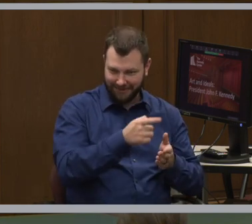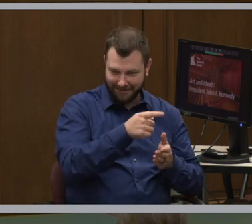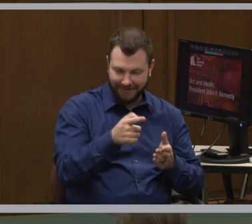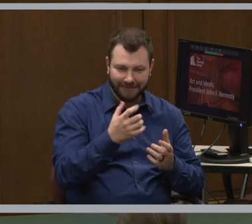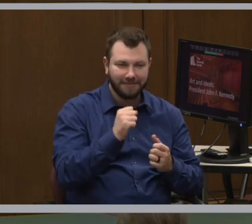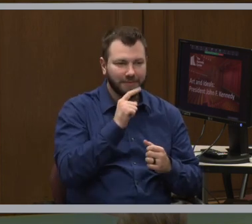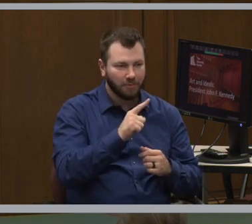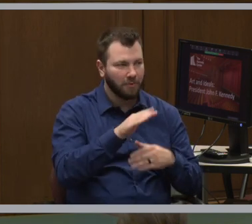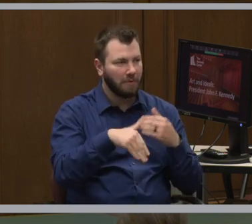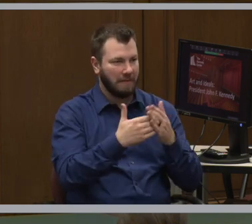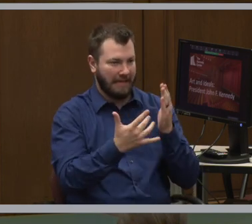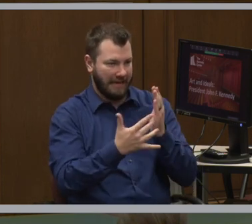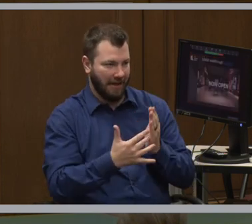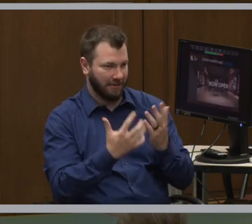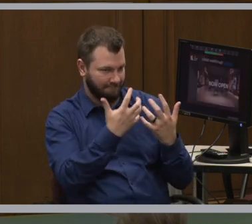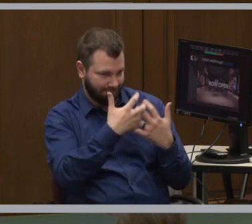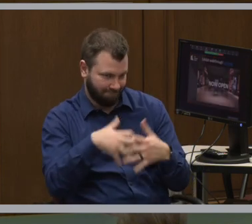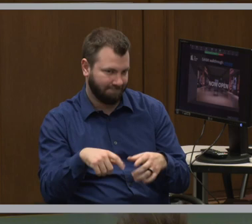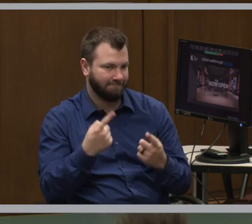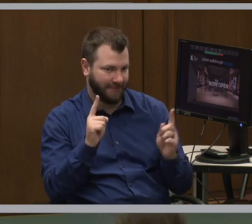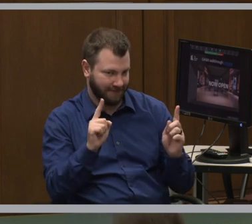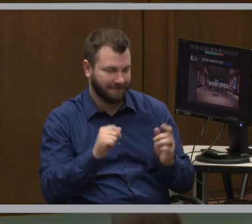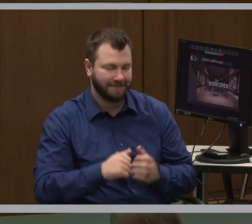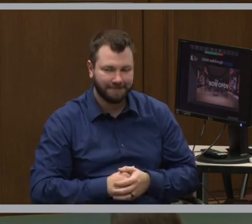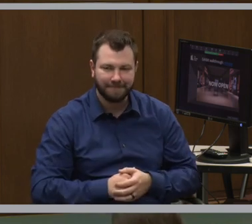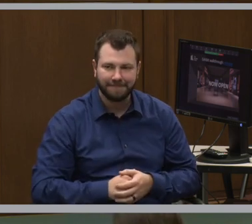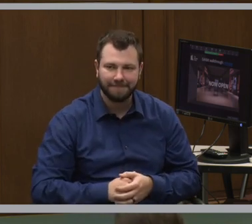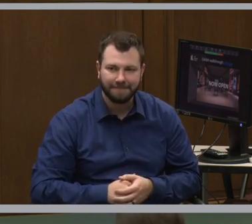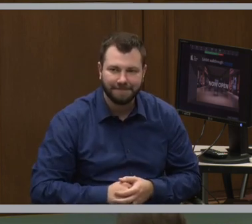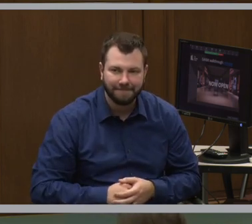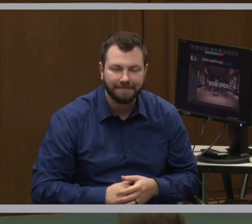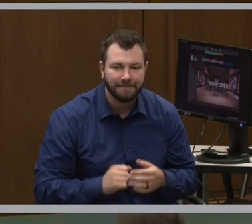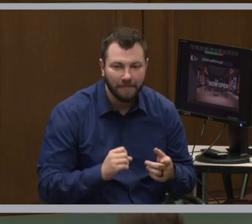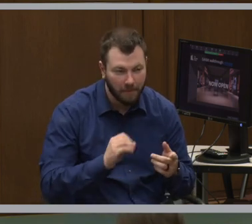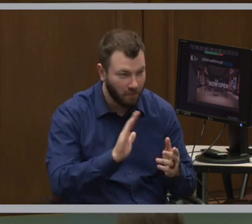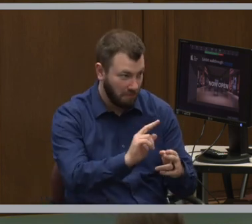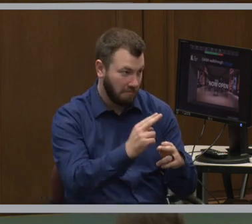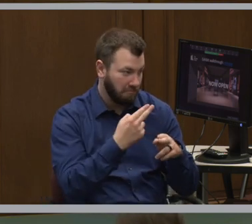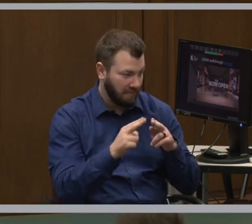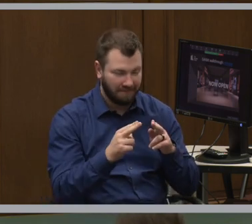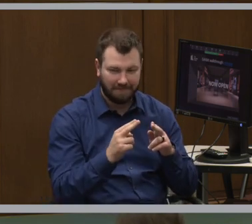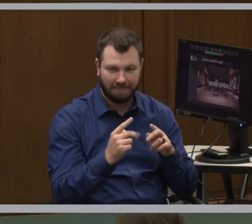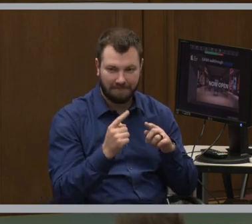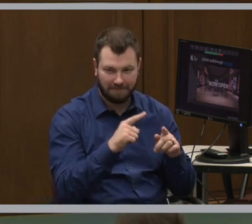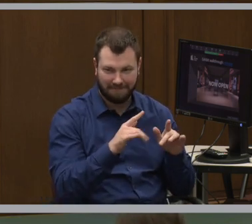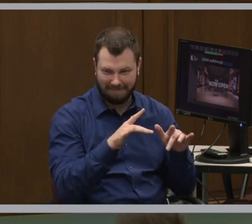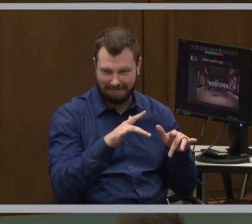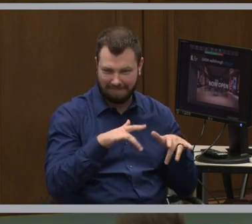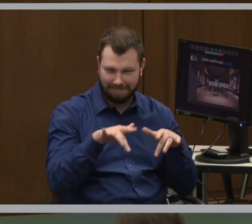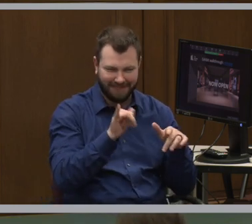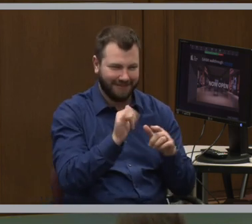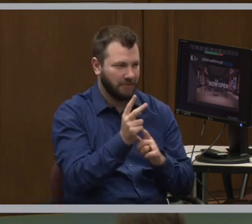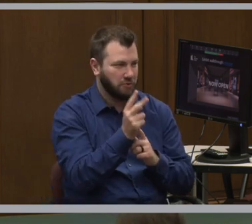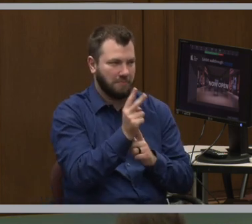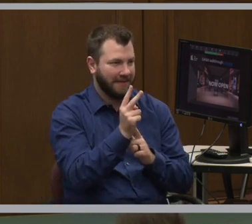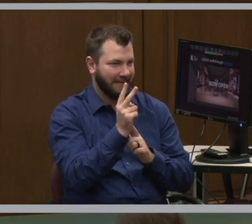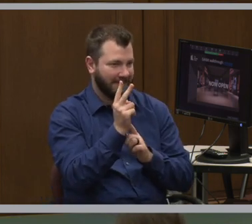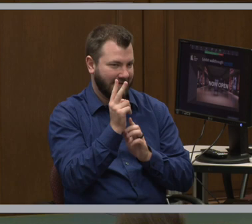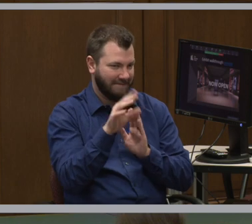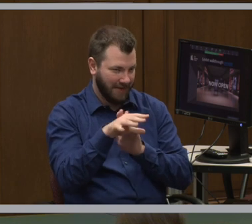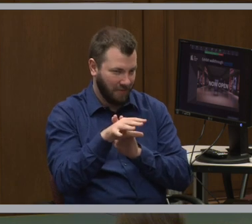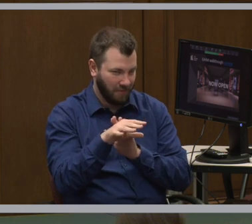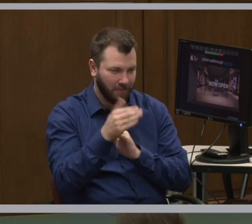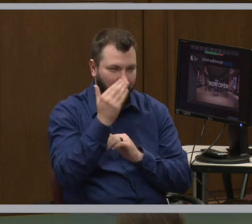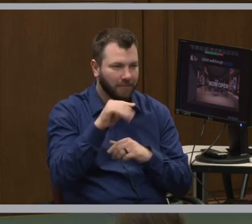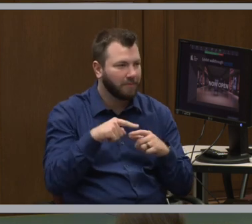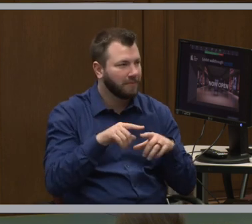technology would work. And so I'm just going to go over and play, it's like a two minute video. I know when we